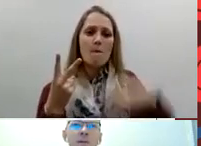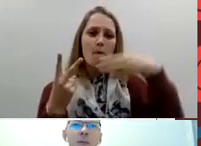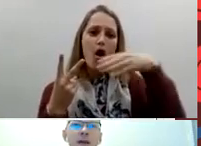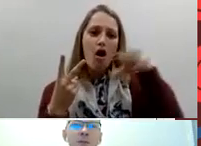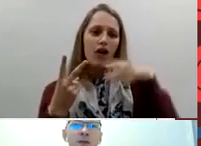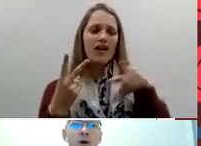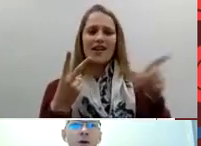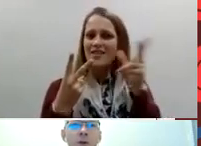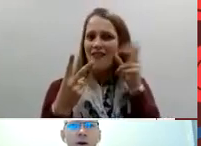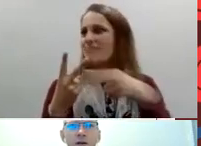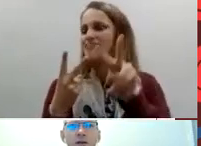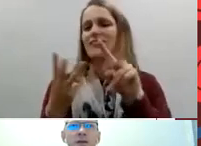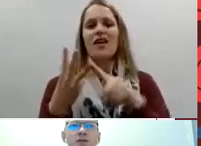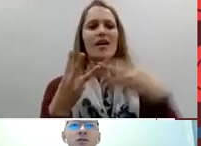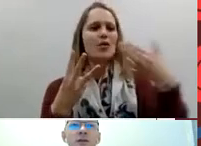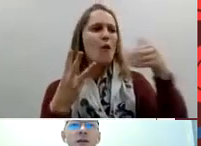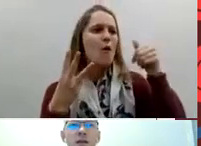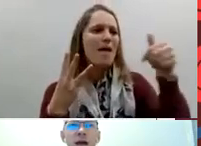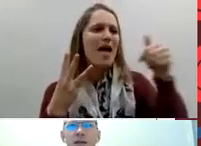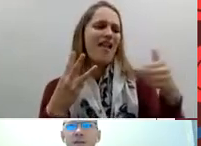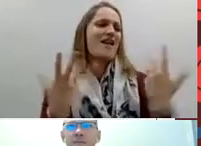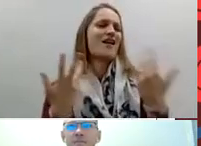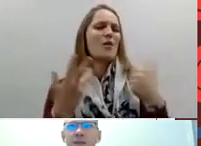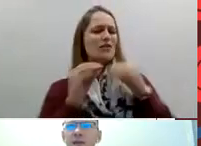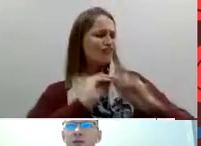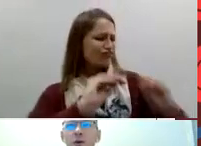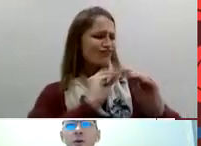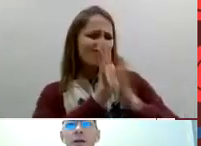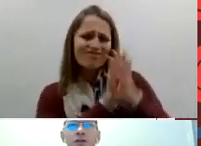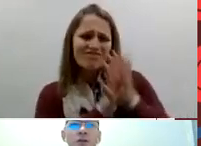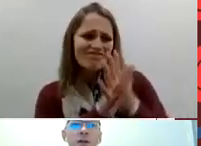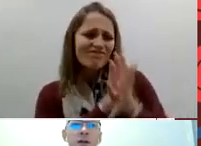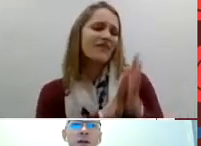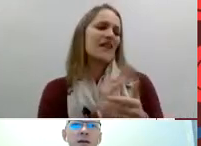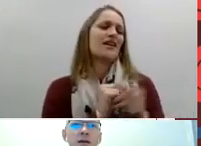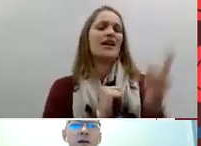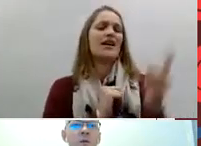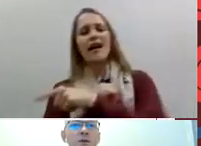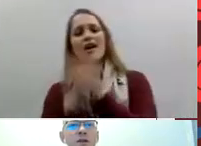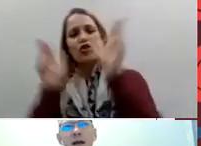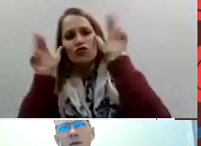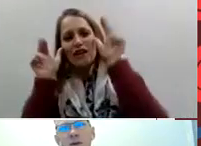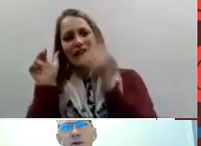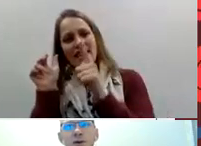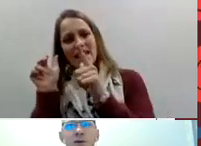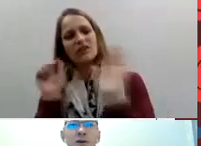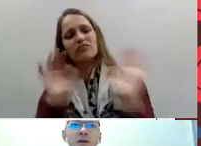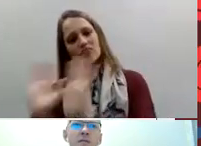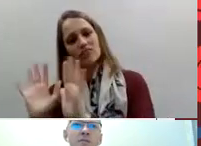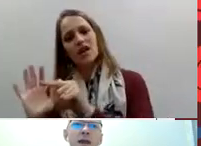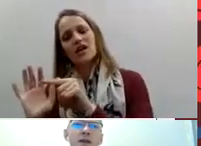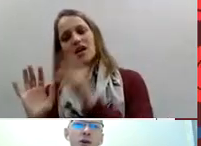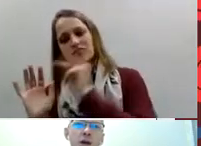when the dog barked she could hear that the doorbell she could hear we were signing with her